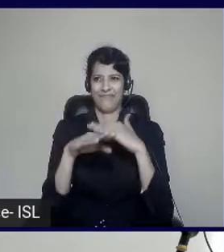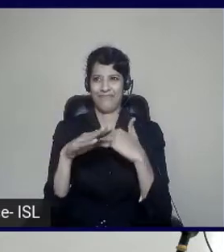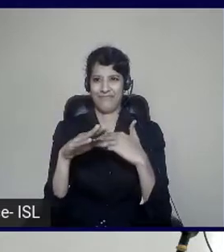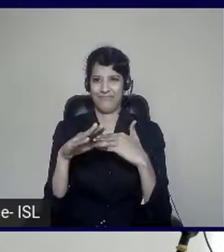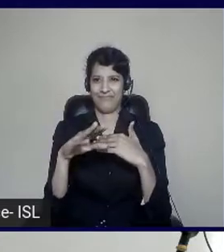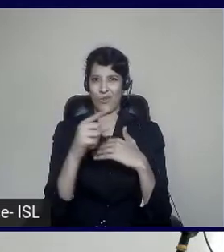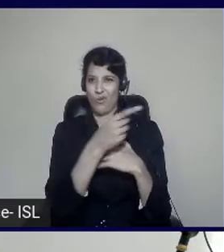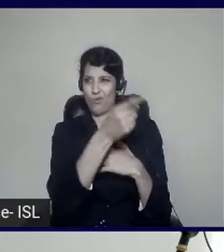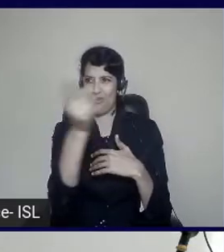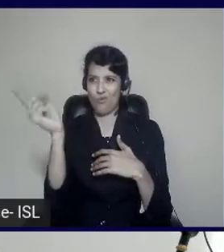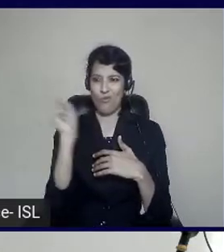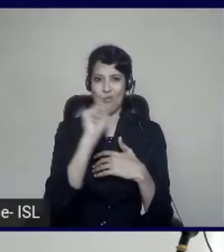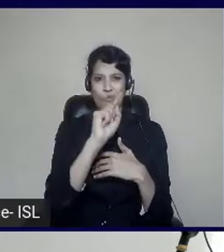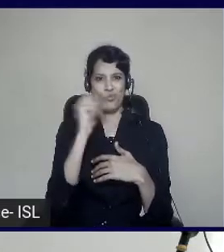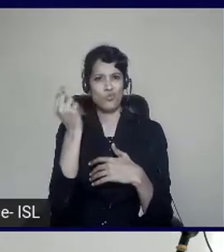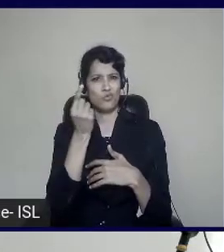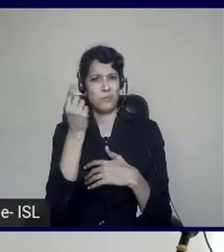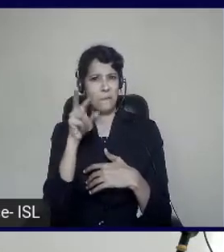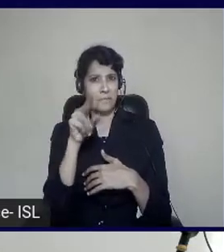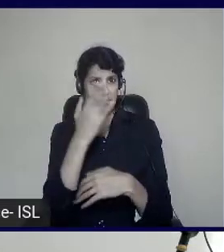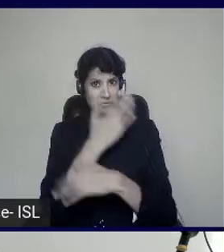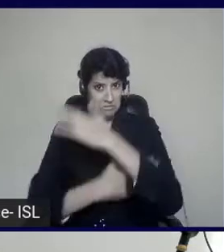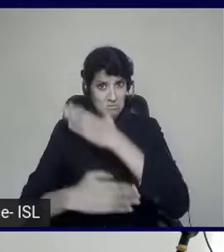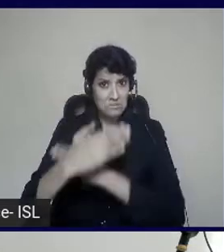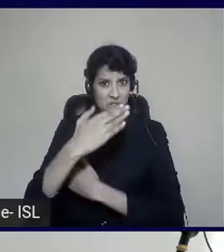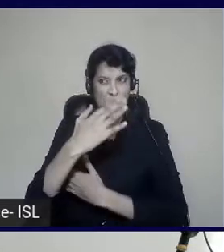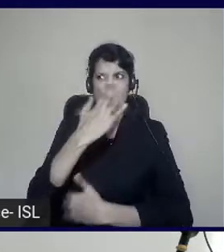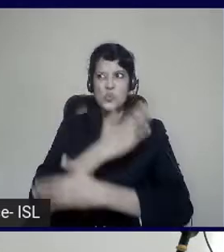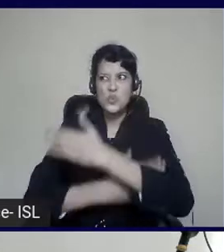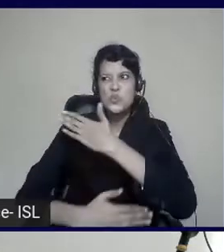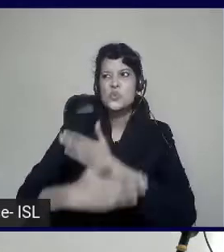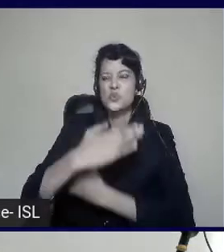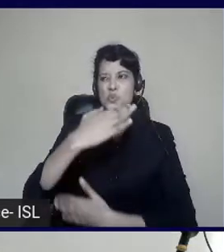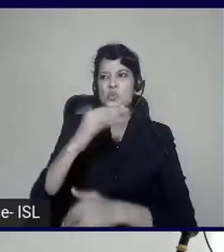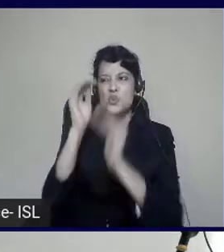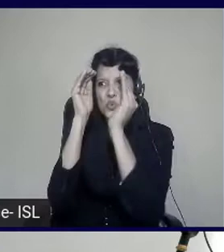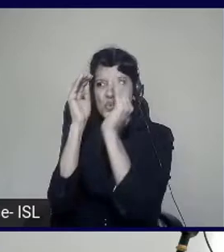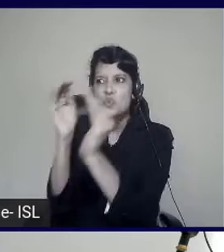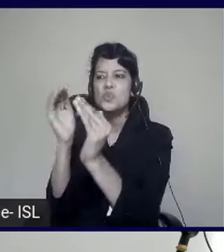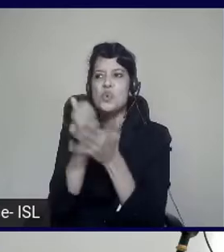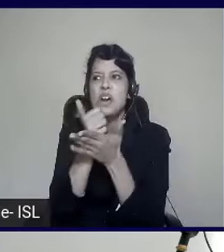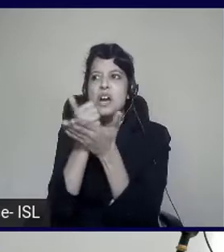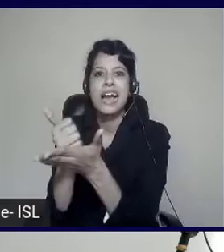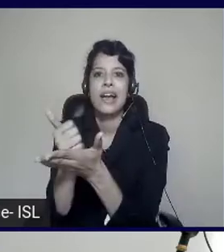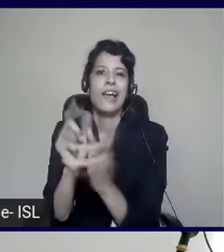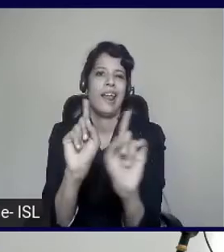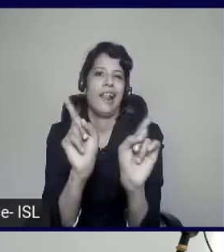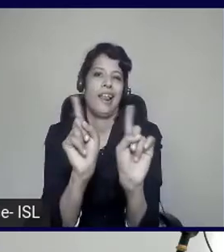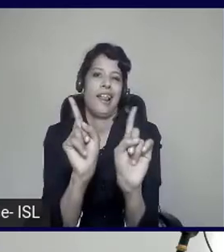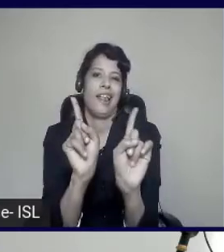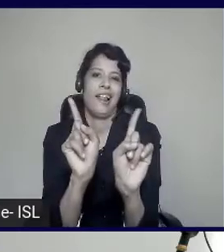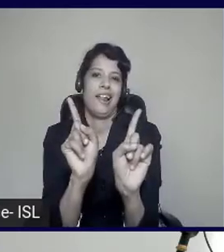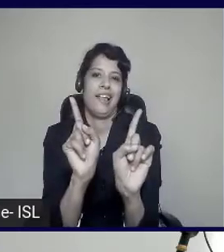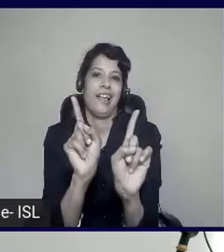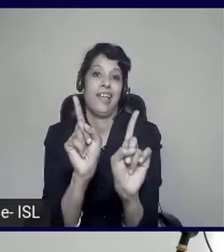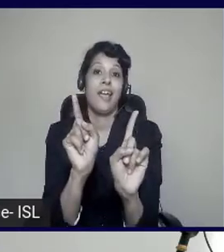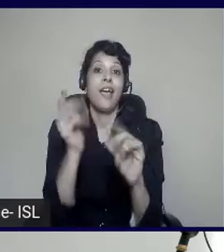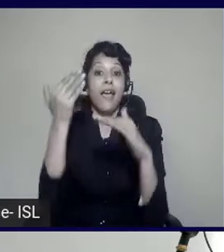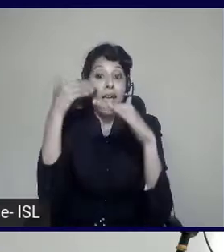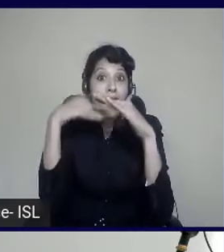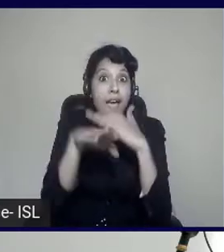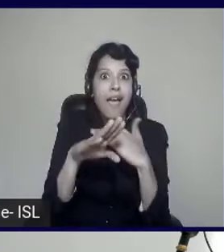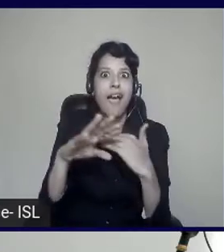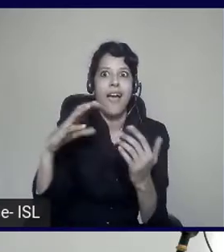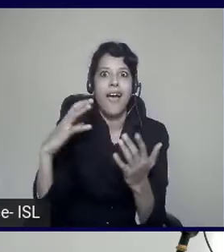after this. Accessibility is the design of product, services, environments so that everyone, including people with disabilities, can fully experience them.